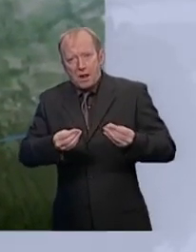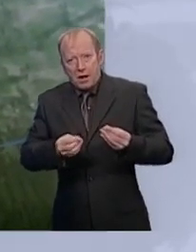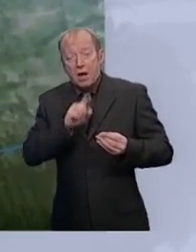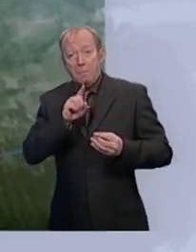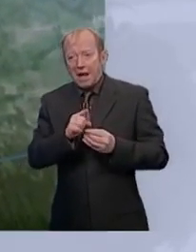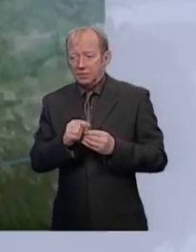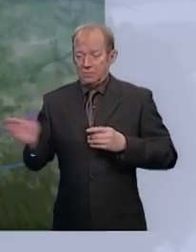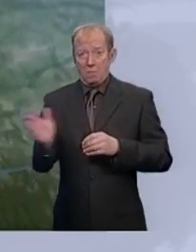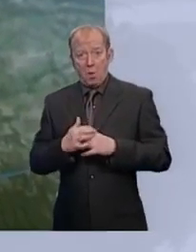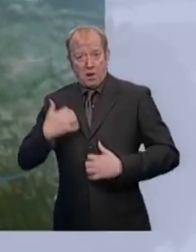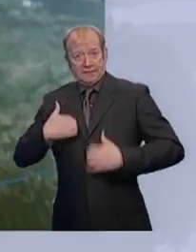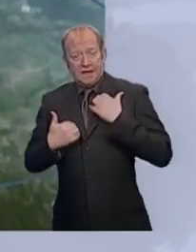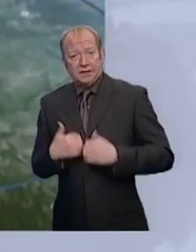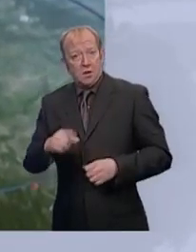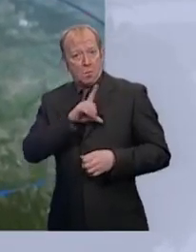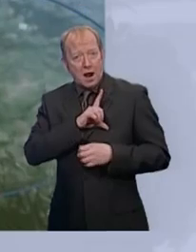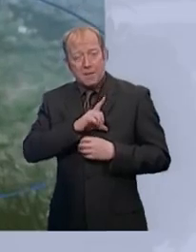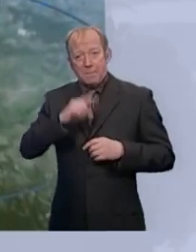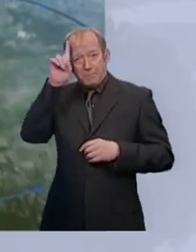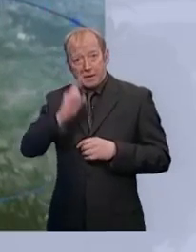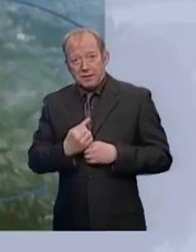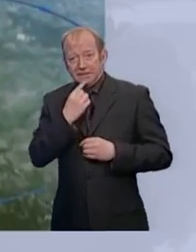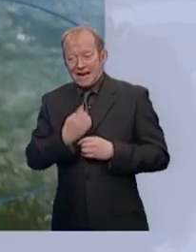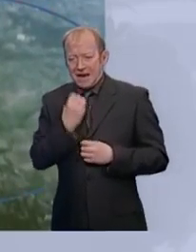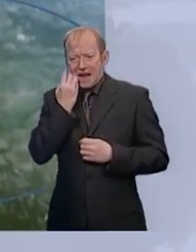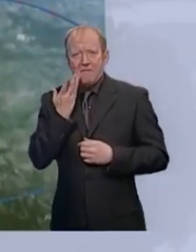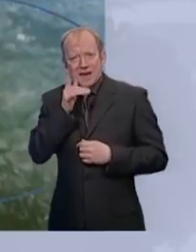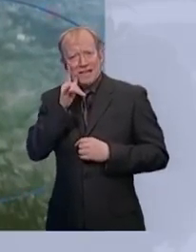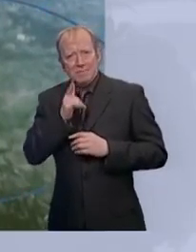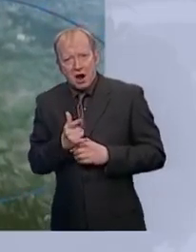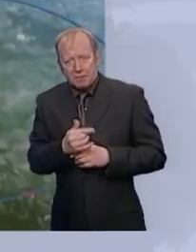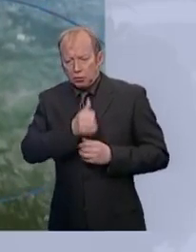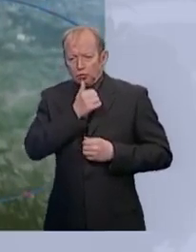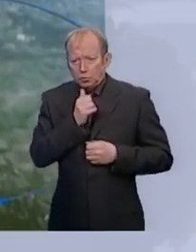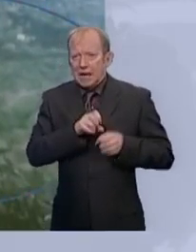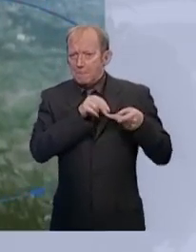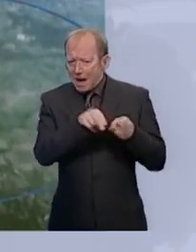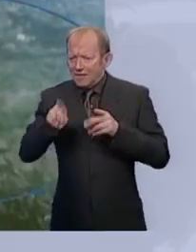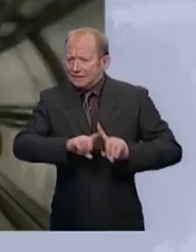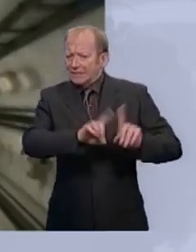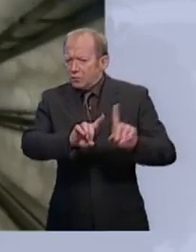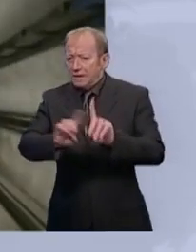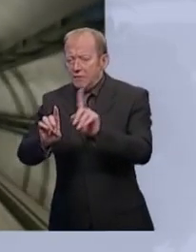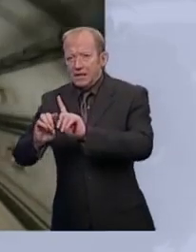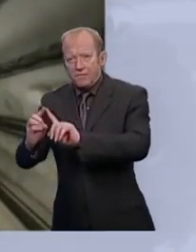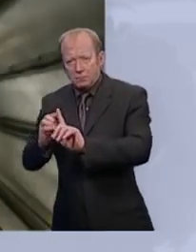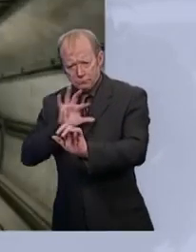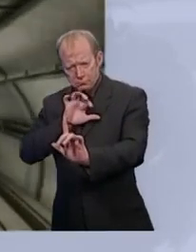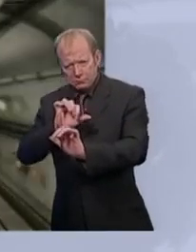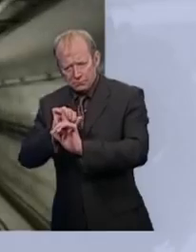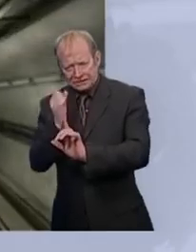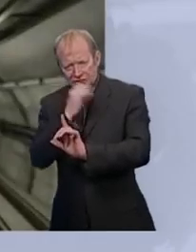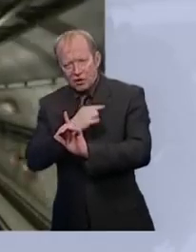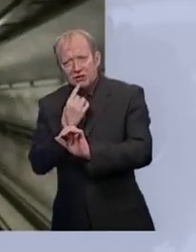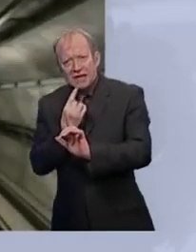huge excitement here is that people are saying that each experiment, using different methods, has found the blips in the same